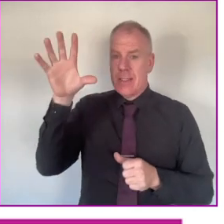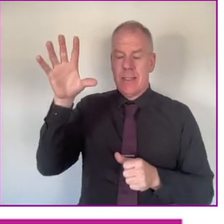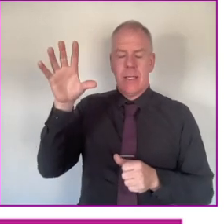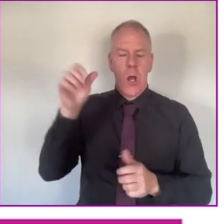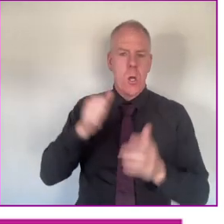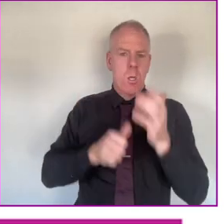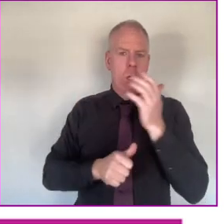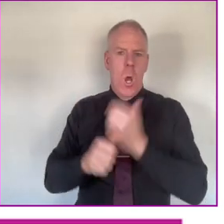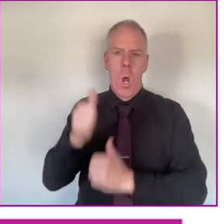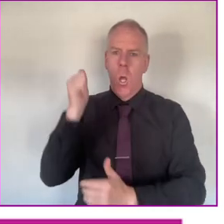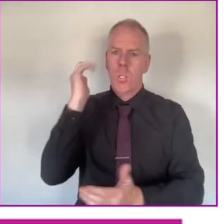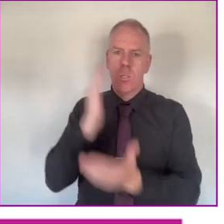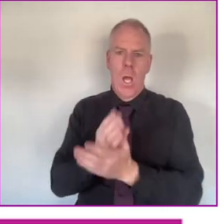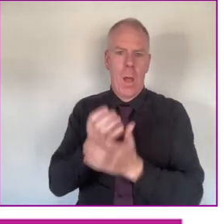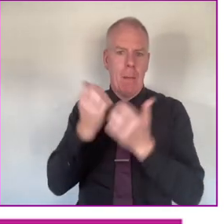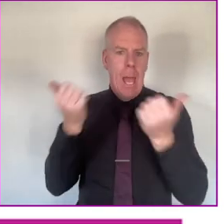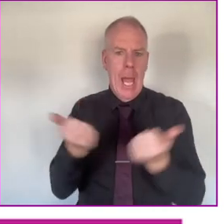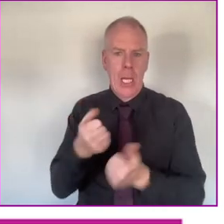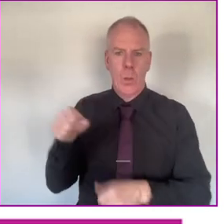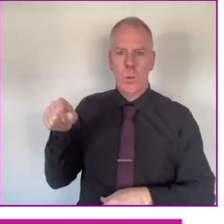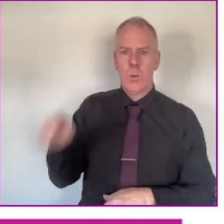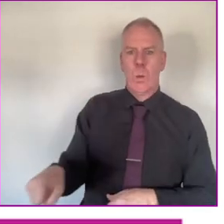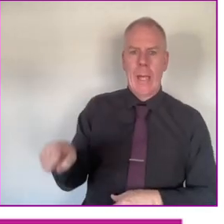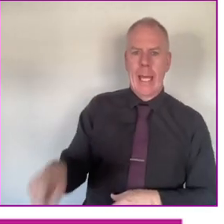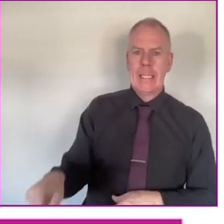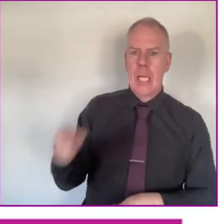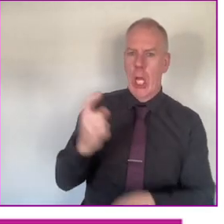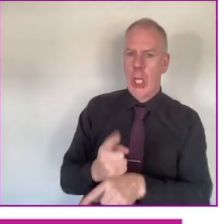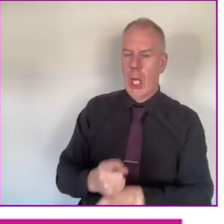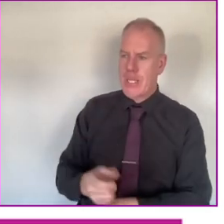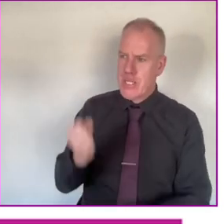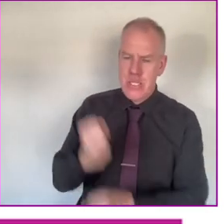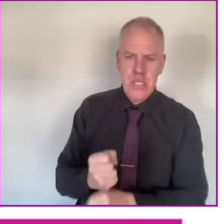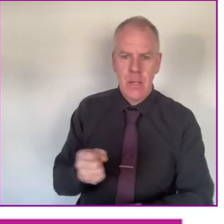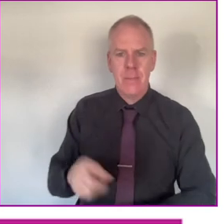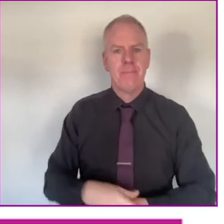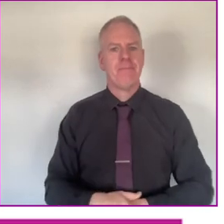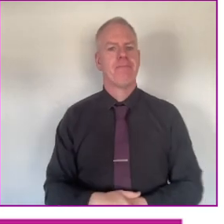God forbid anybody will put a suitcase near it, right?